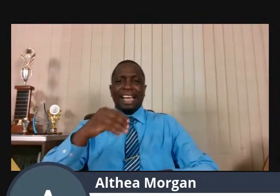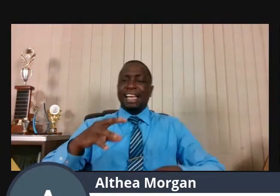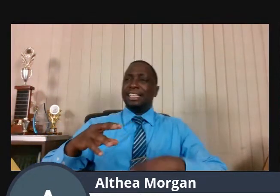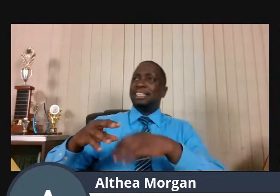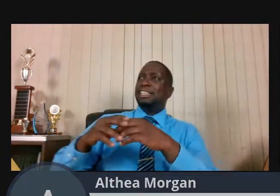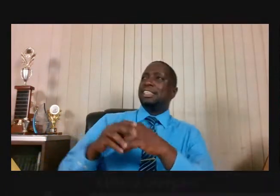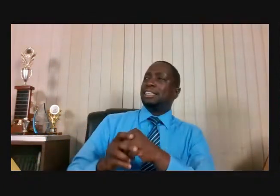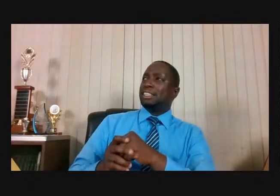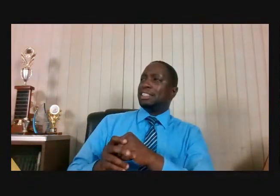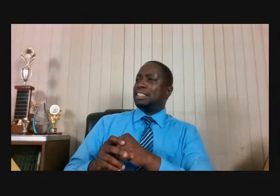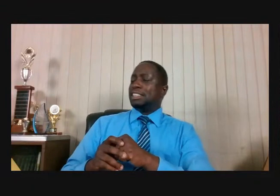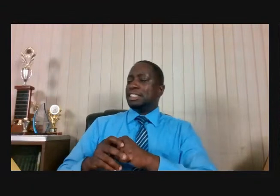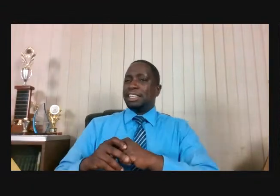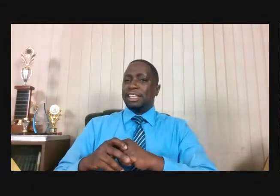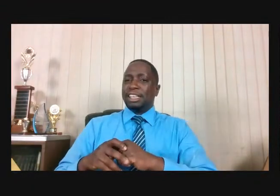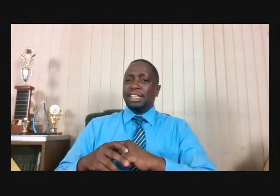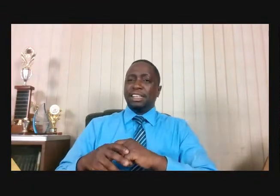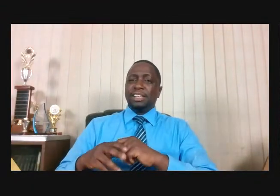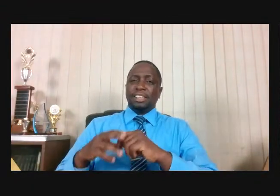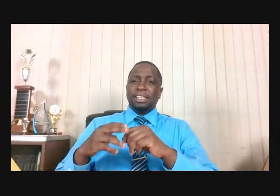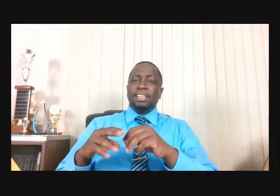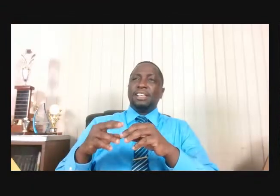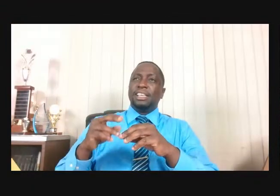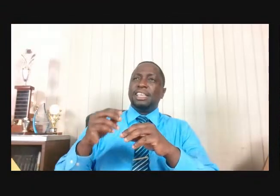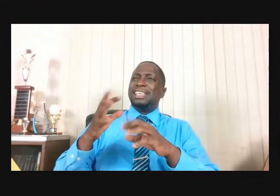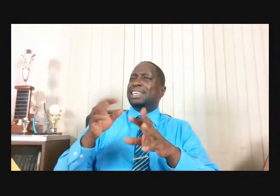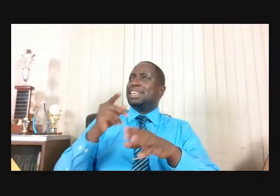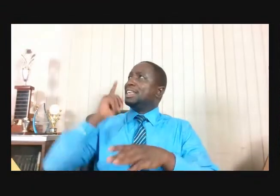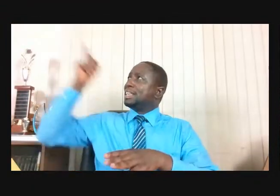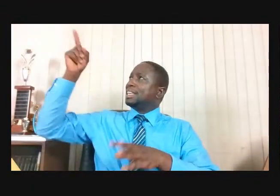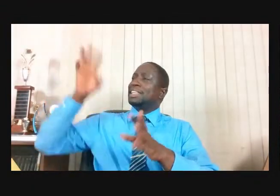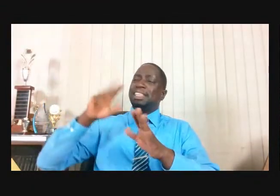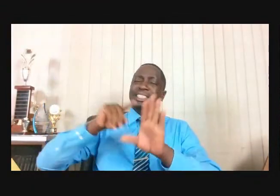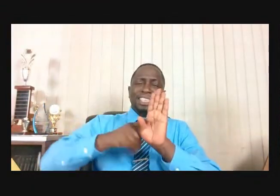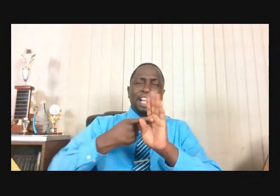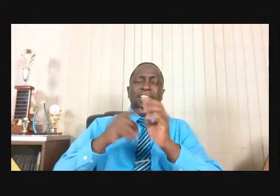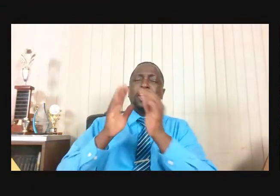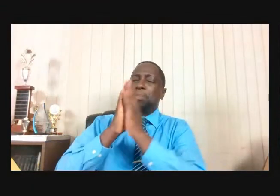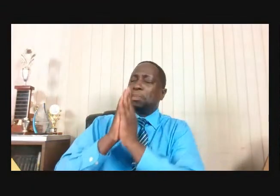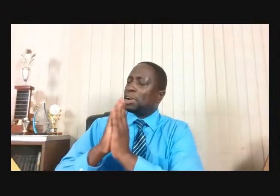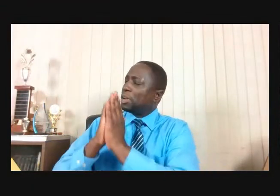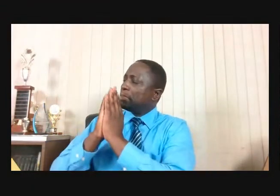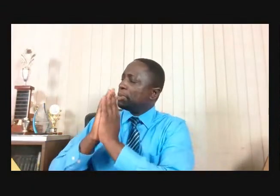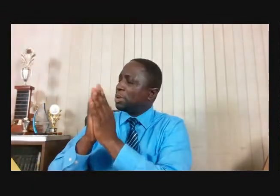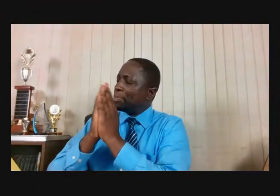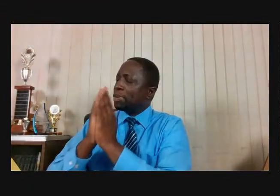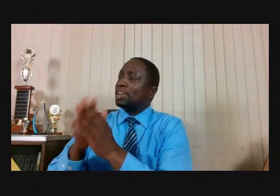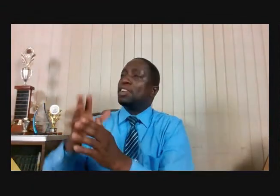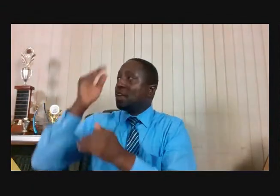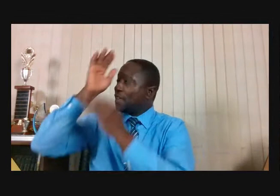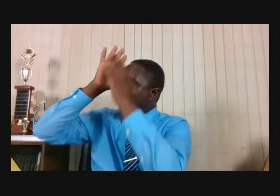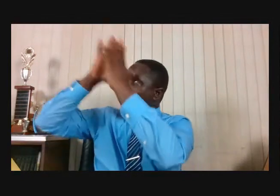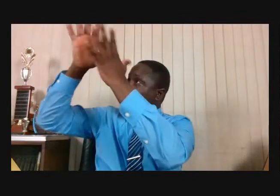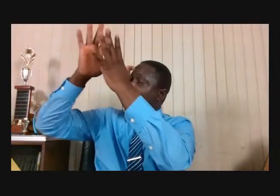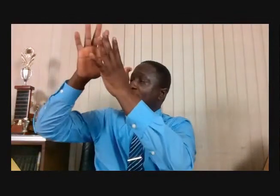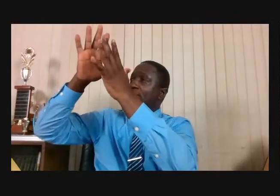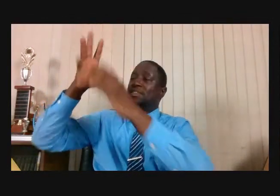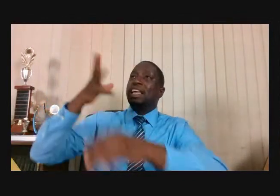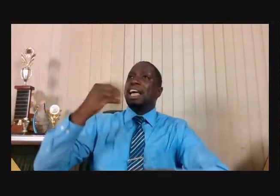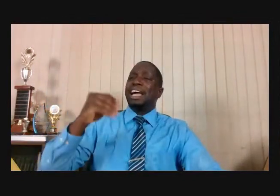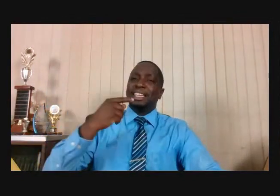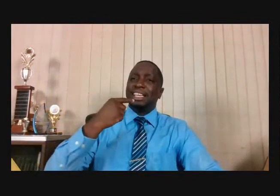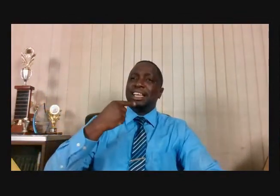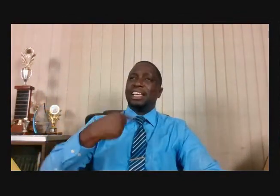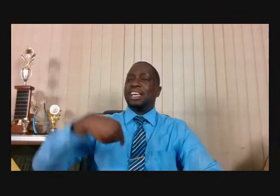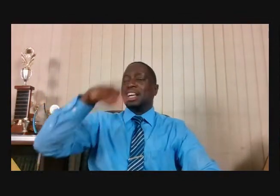somebody down there to encourage my son. God looked and said, Moses, come here for